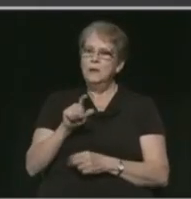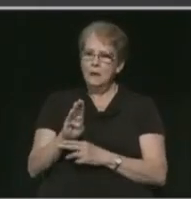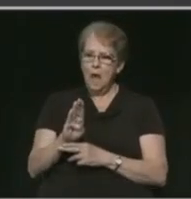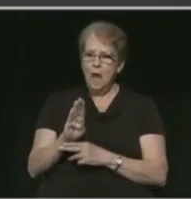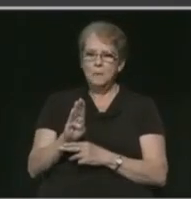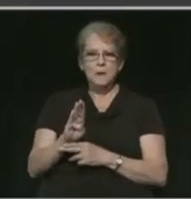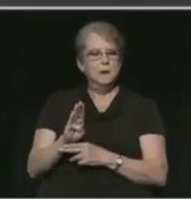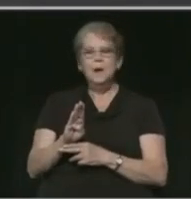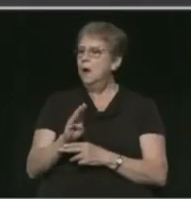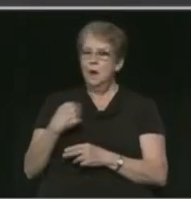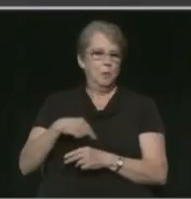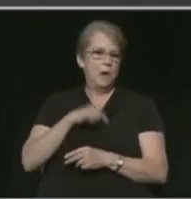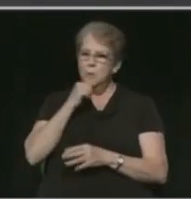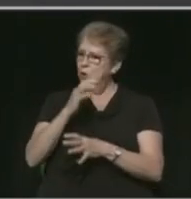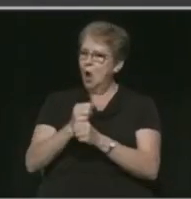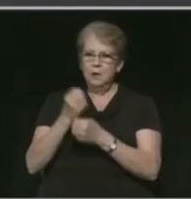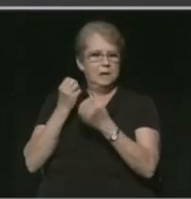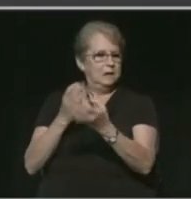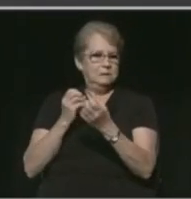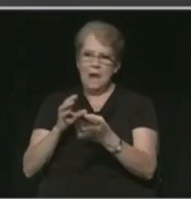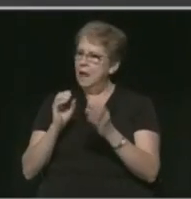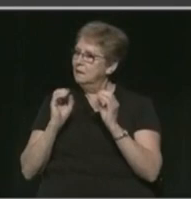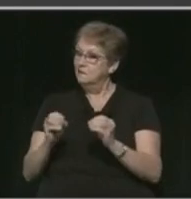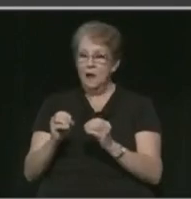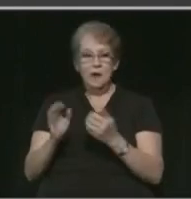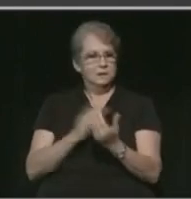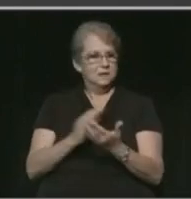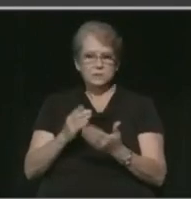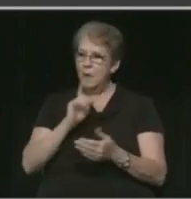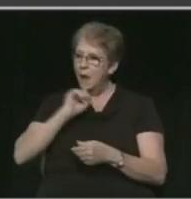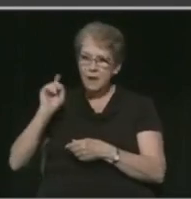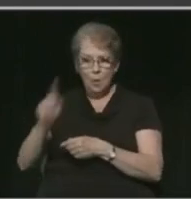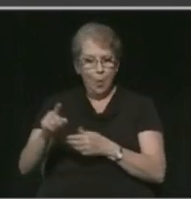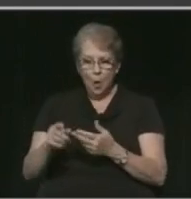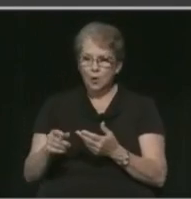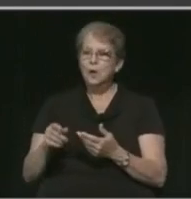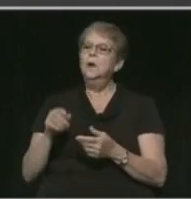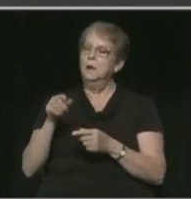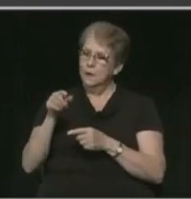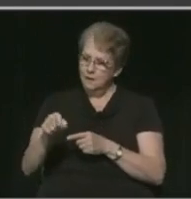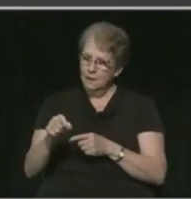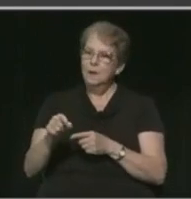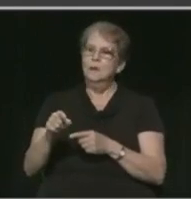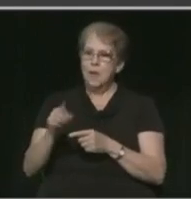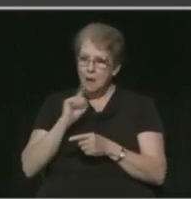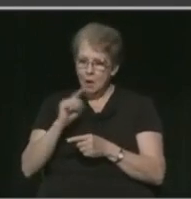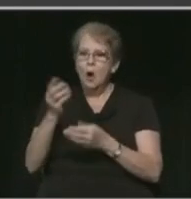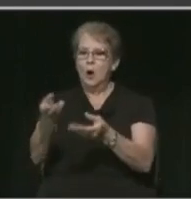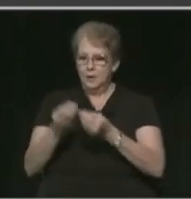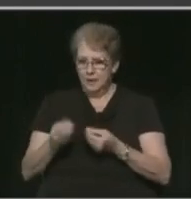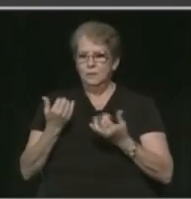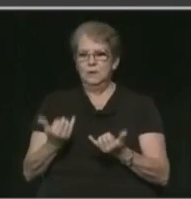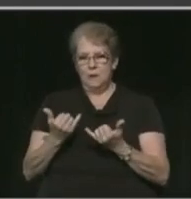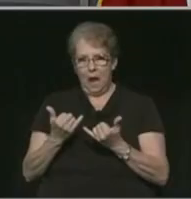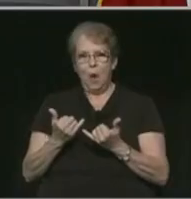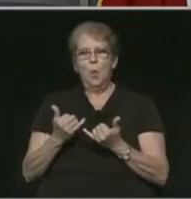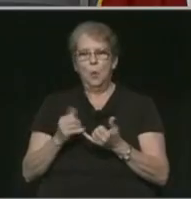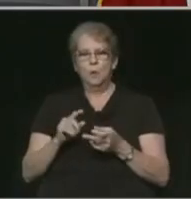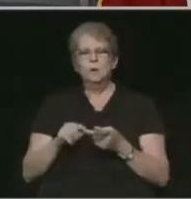we weren't getting data back at all, even despite our orders. They are, we are getting that data now.